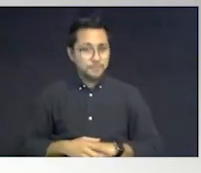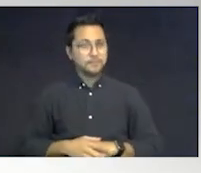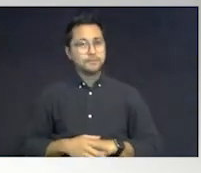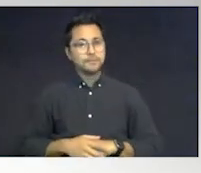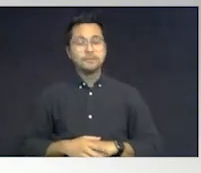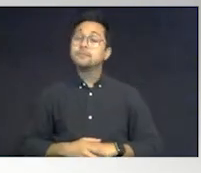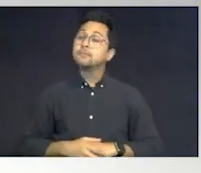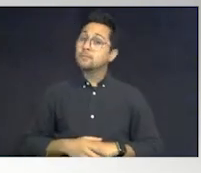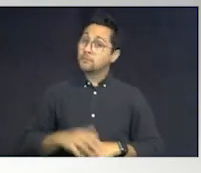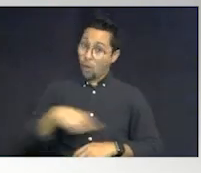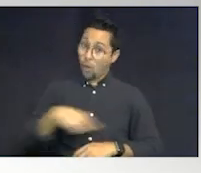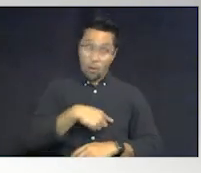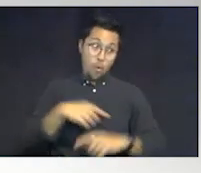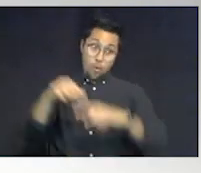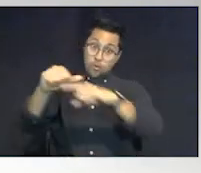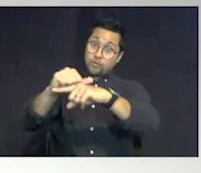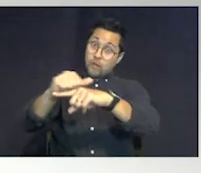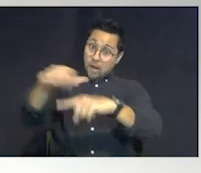Well, we train.